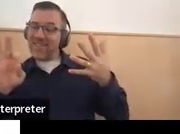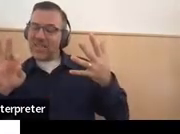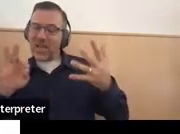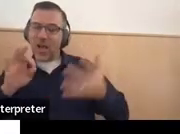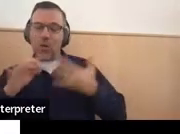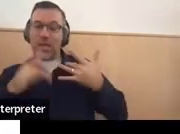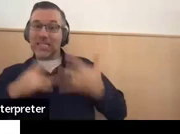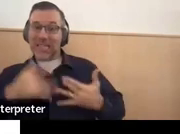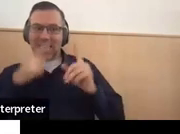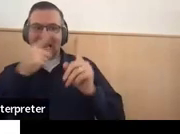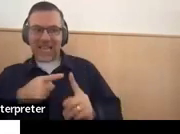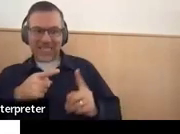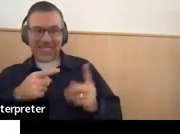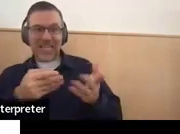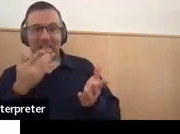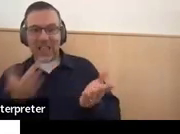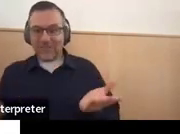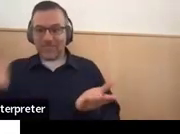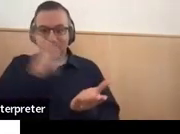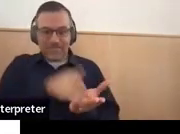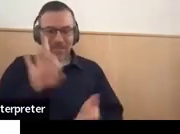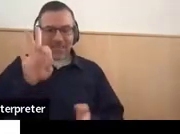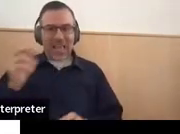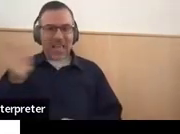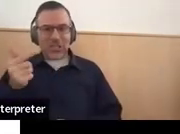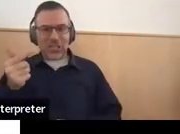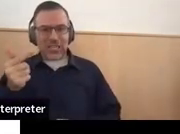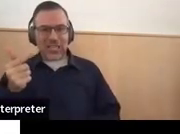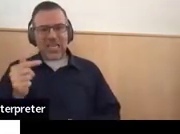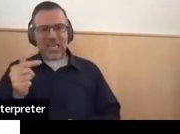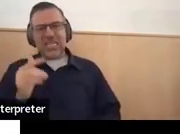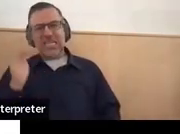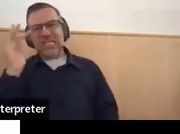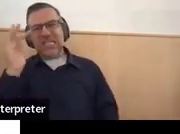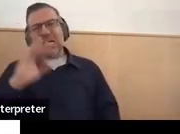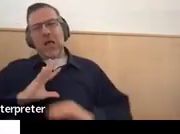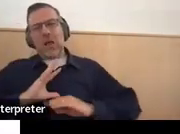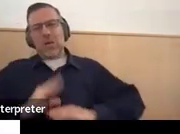and then we turn to 9G and it's blank. So please don't leave it blank.